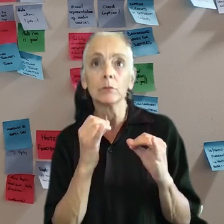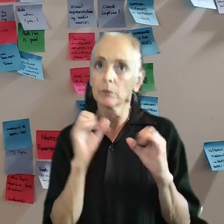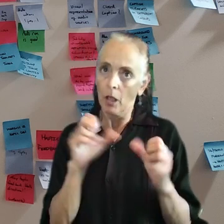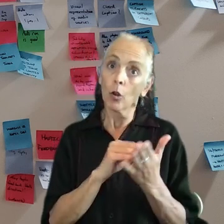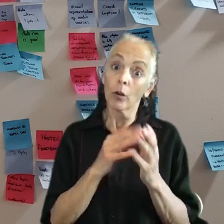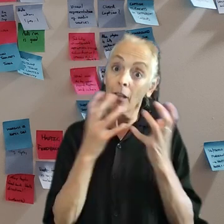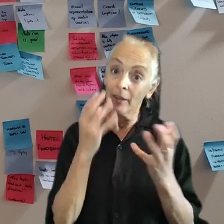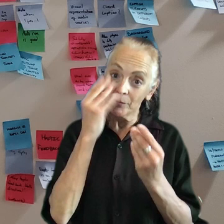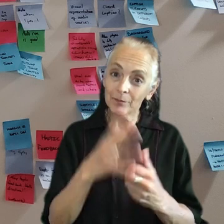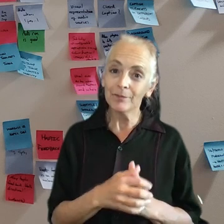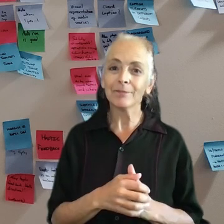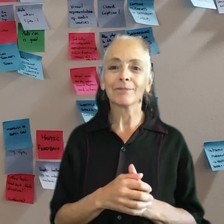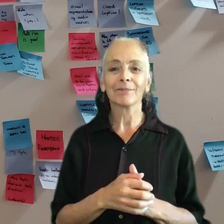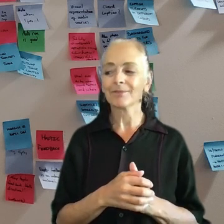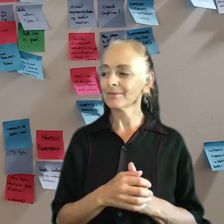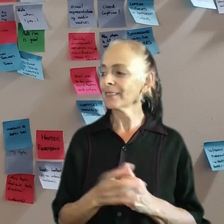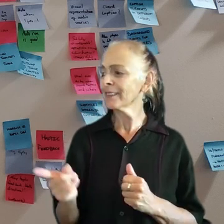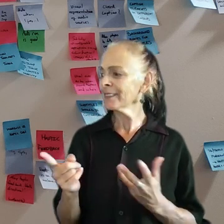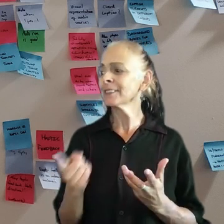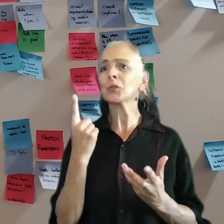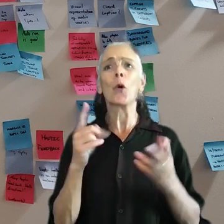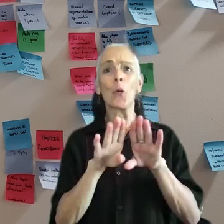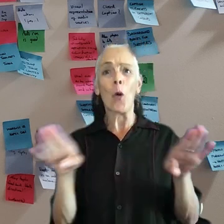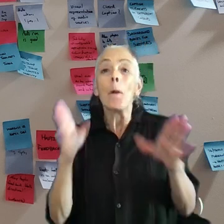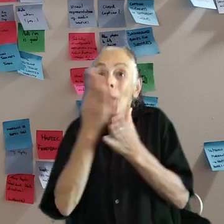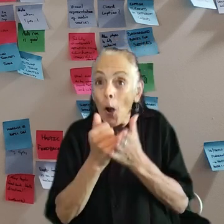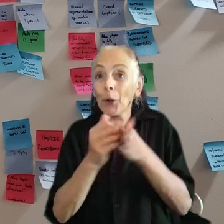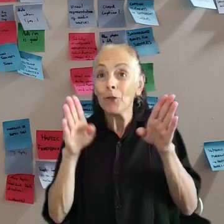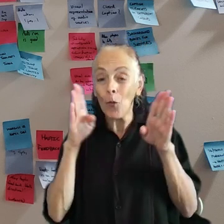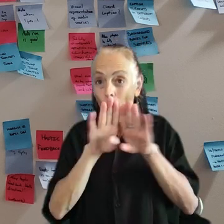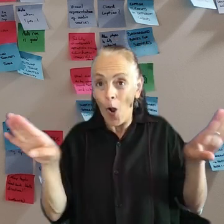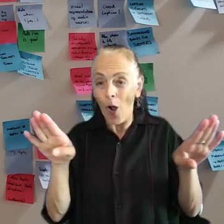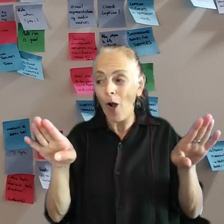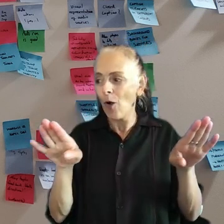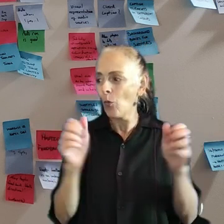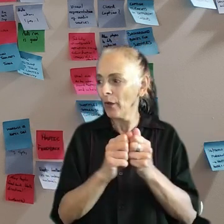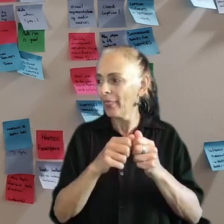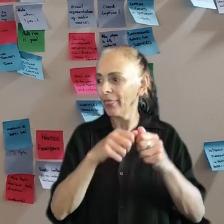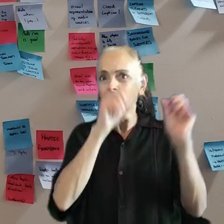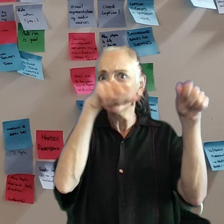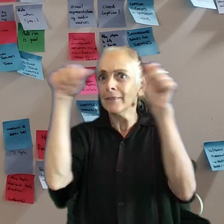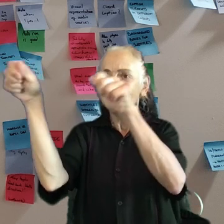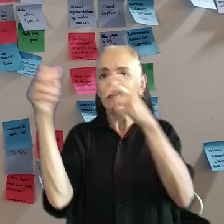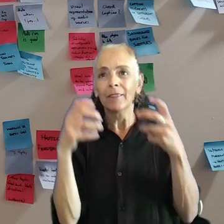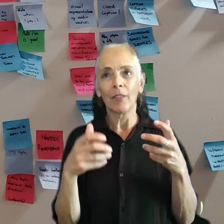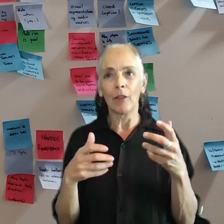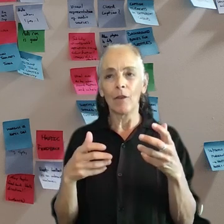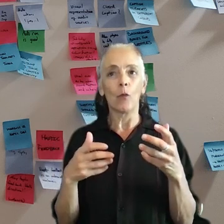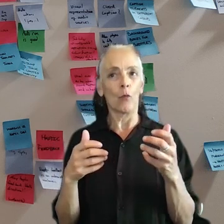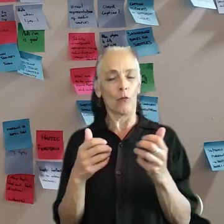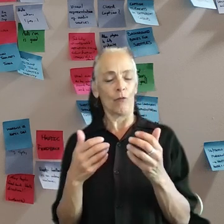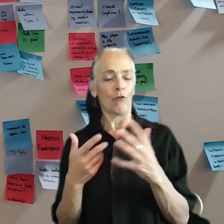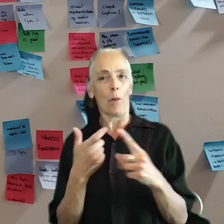of a portion of wall covered in sticky notes from just one analysis session with a single development team. Teams have